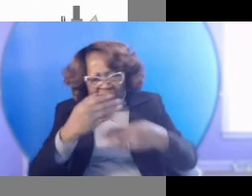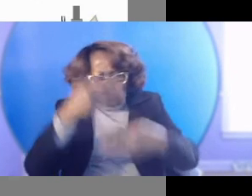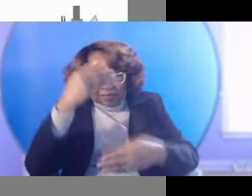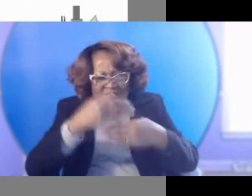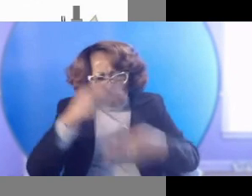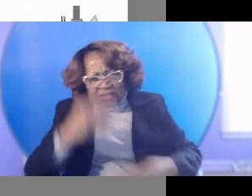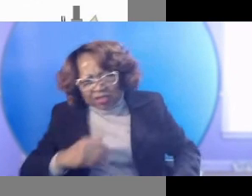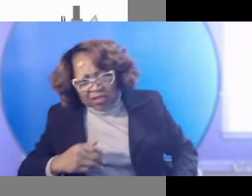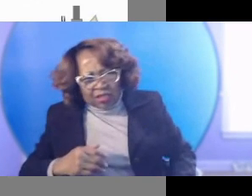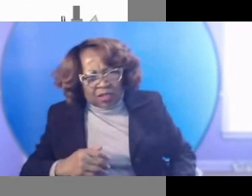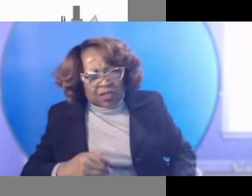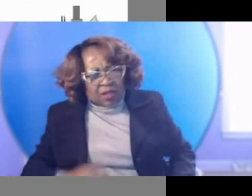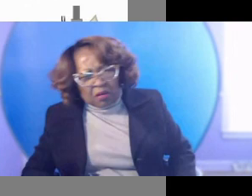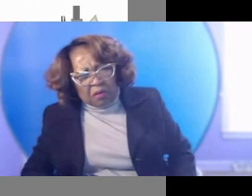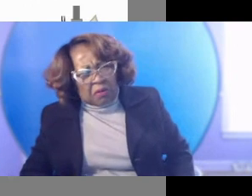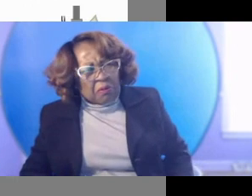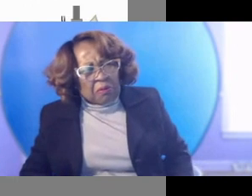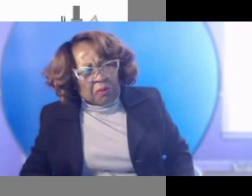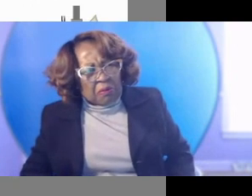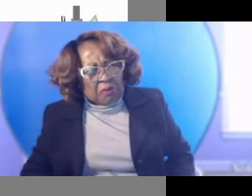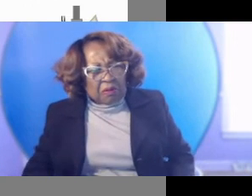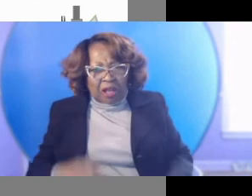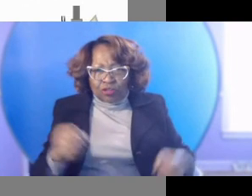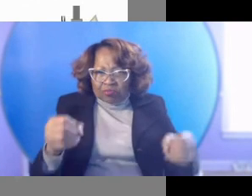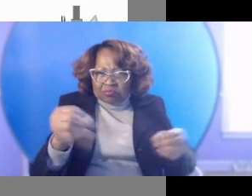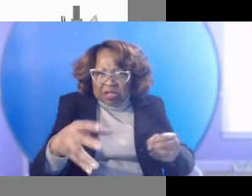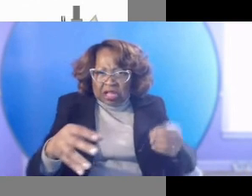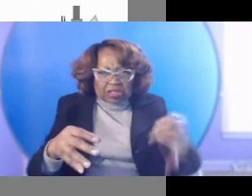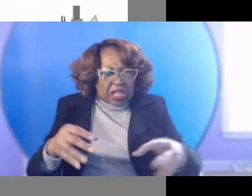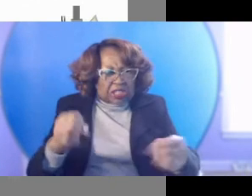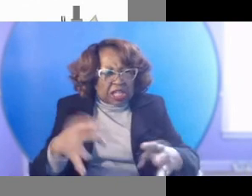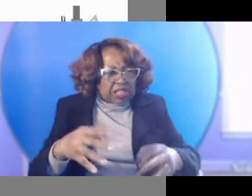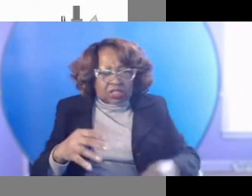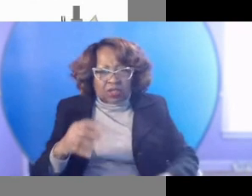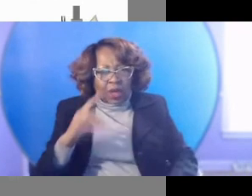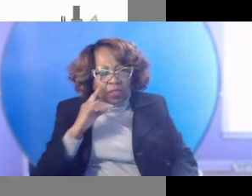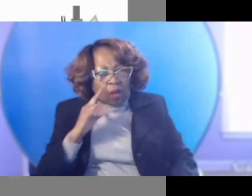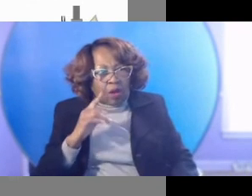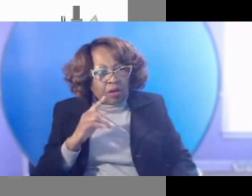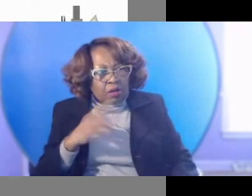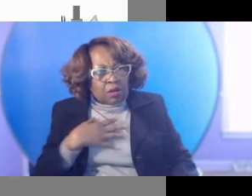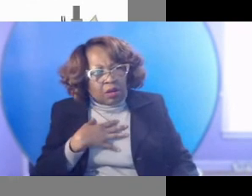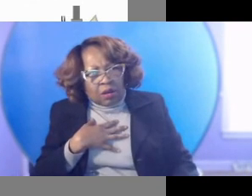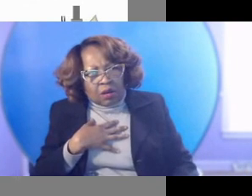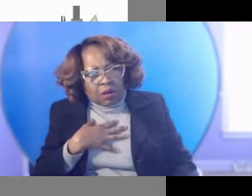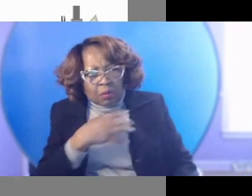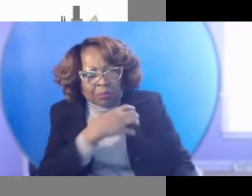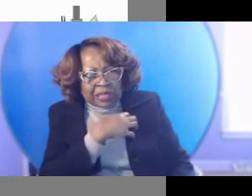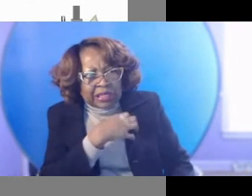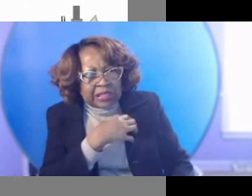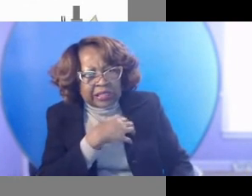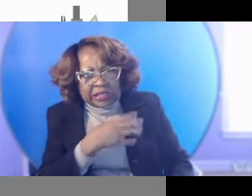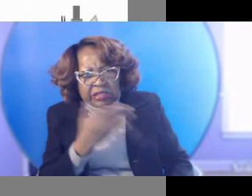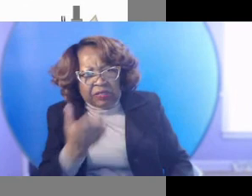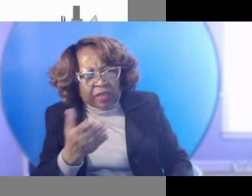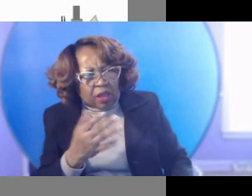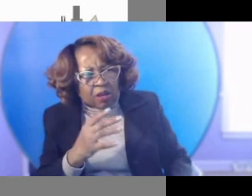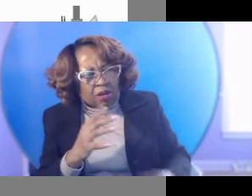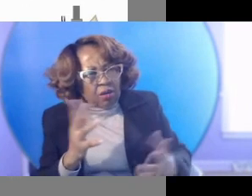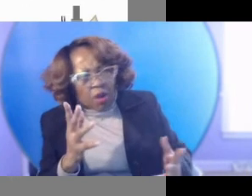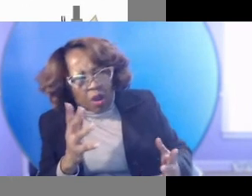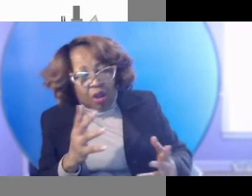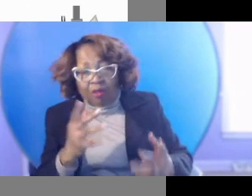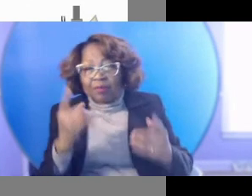And I was inquisitive. were lights shining, um, police out there. It turns out that some senior